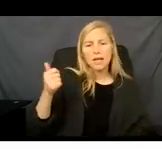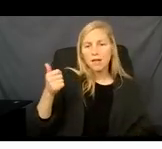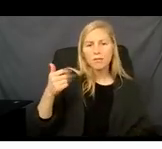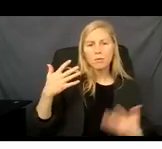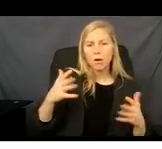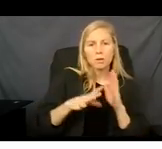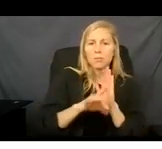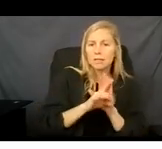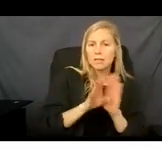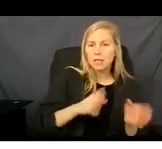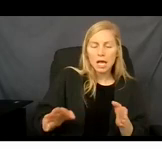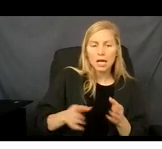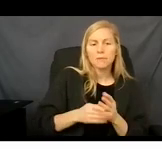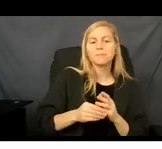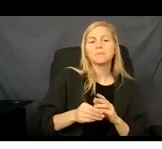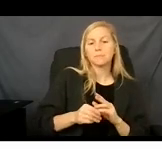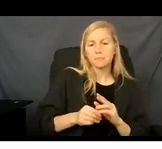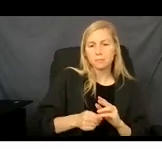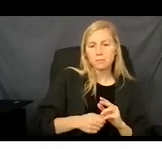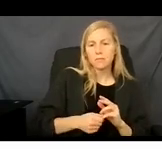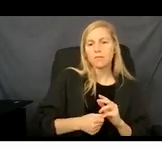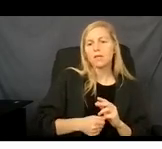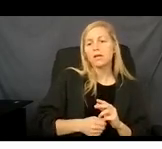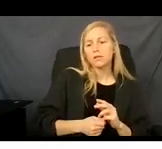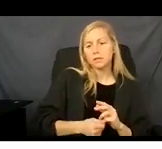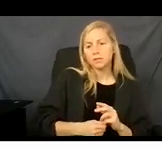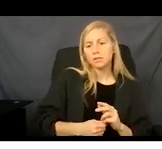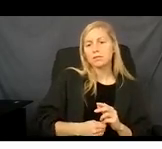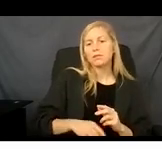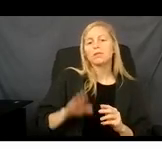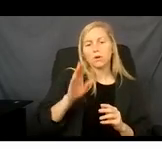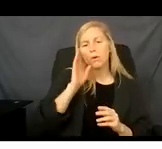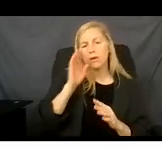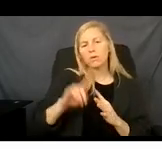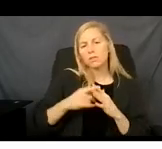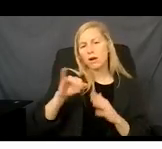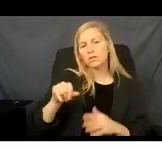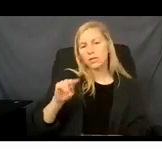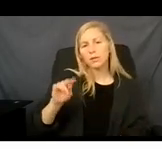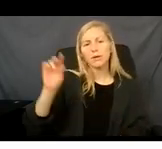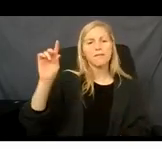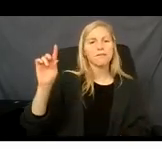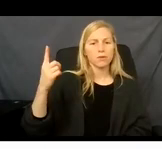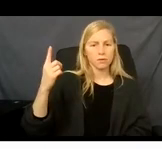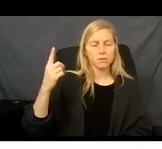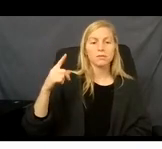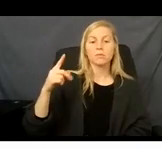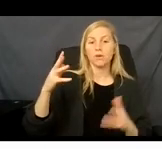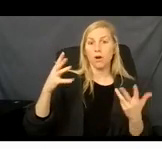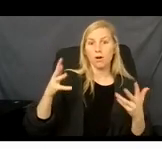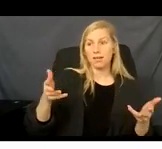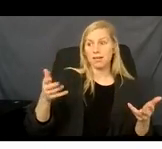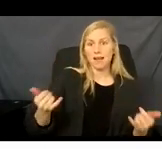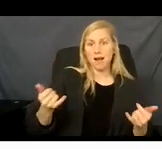you would have it started from January 1. And since we are already in December,